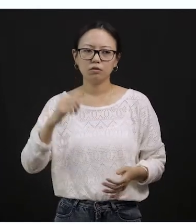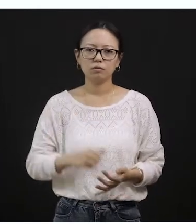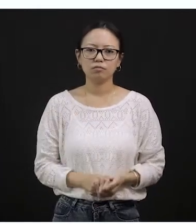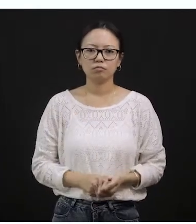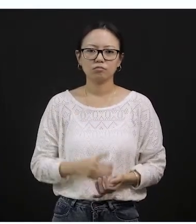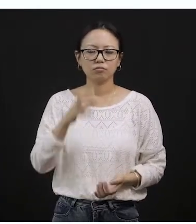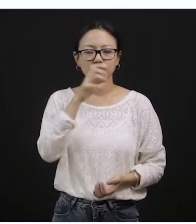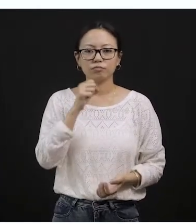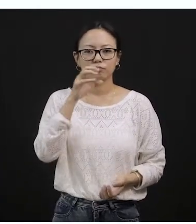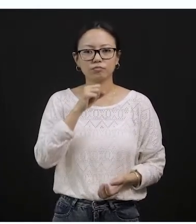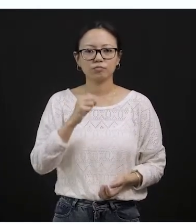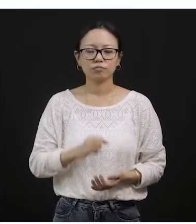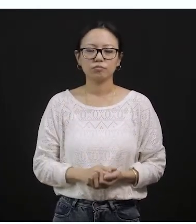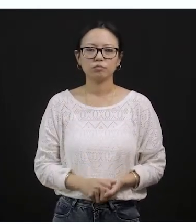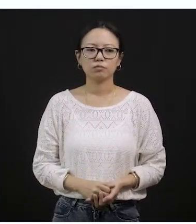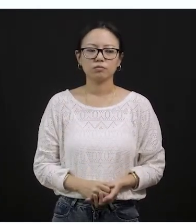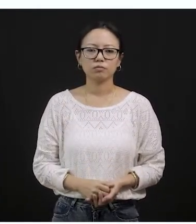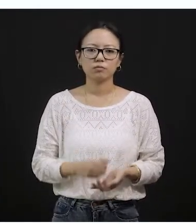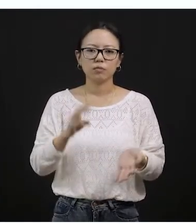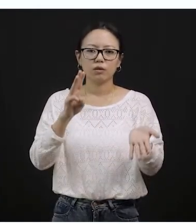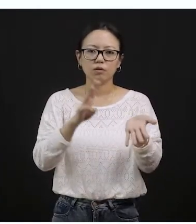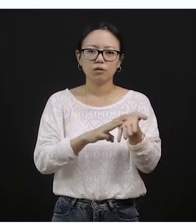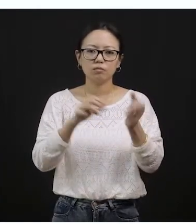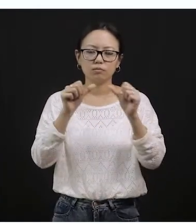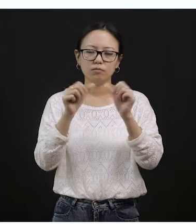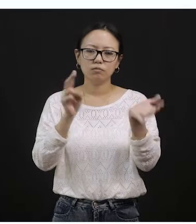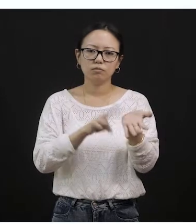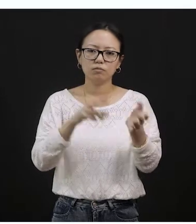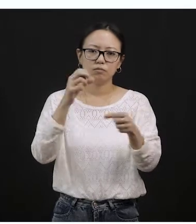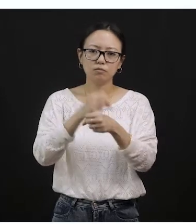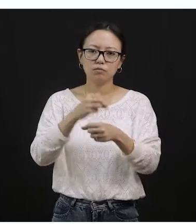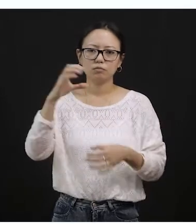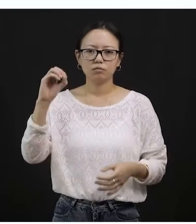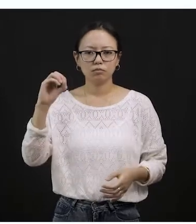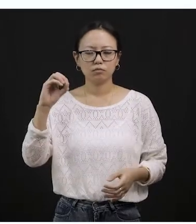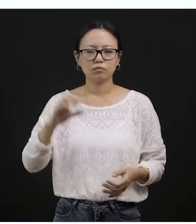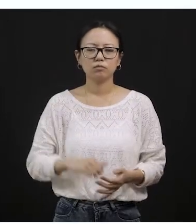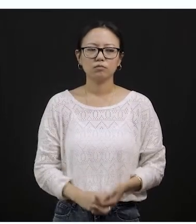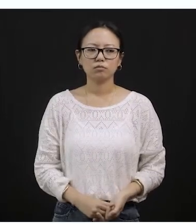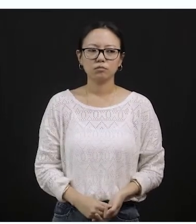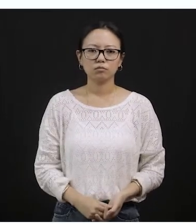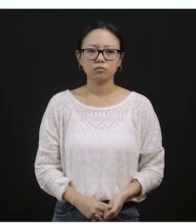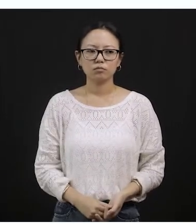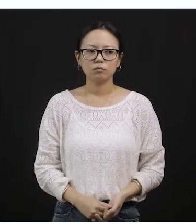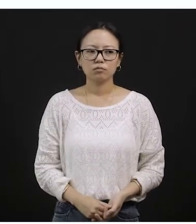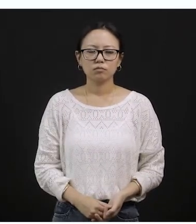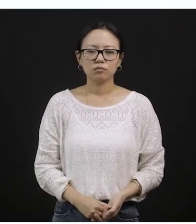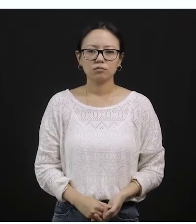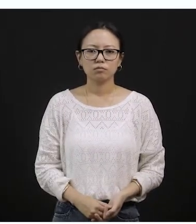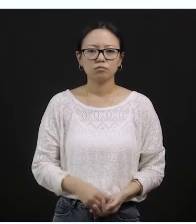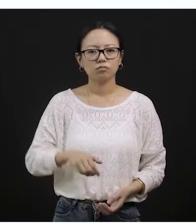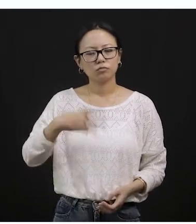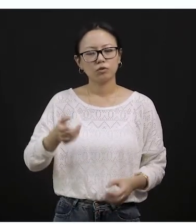juicy, juicy, juicy mango. M A N G O, mango, right? Okay. So the next